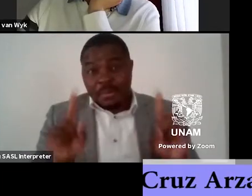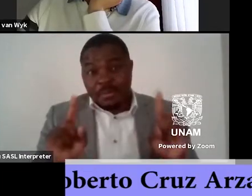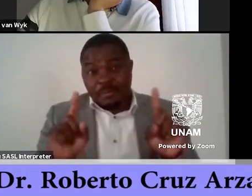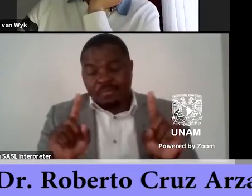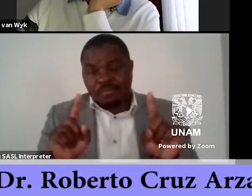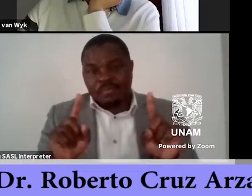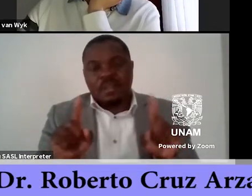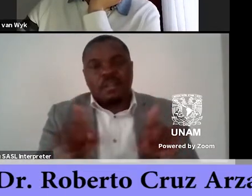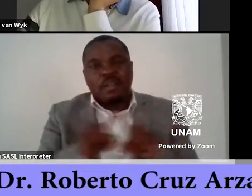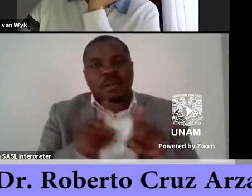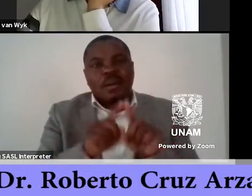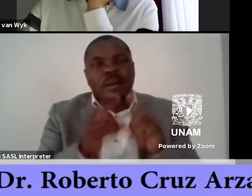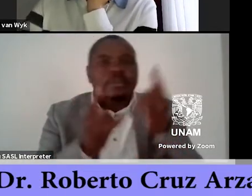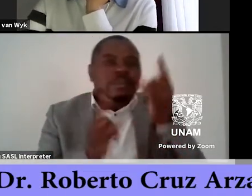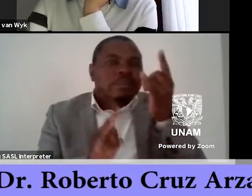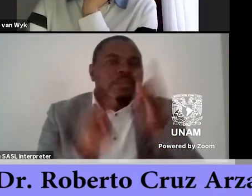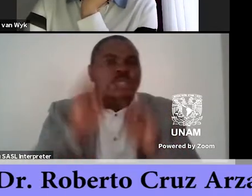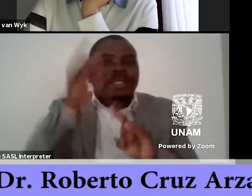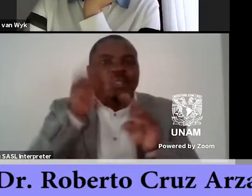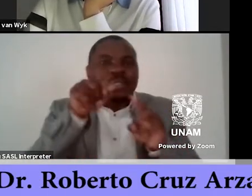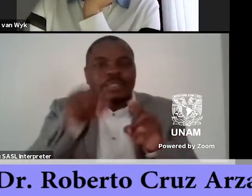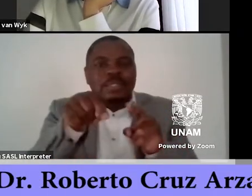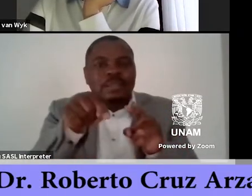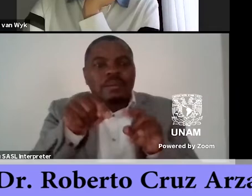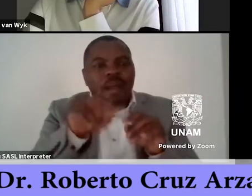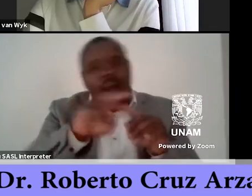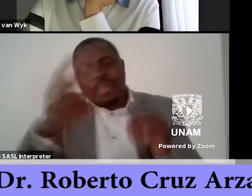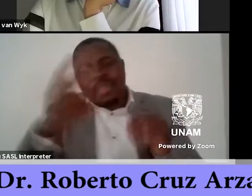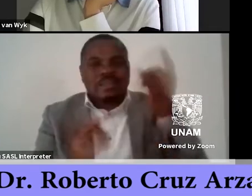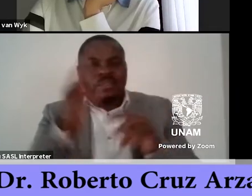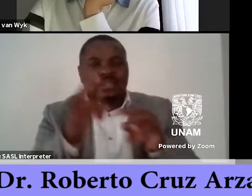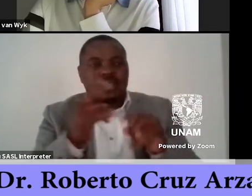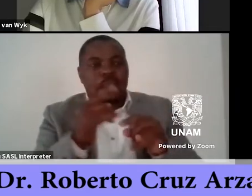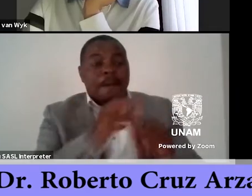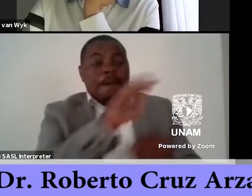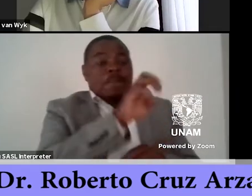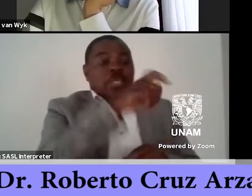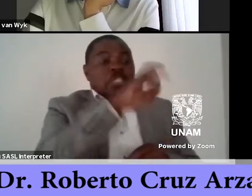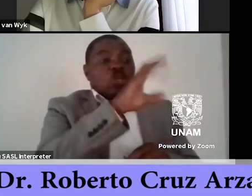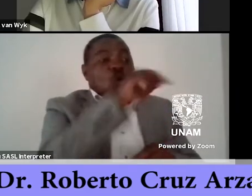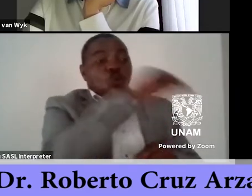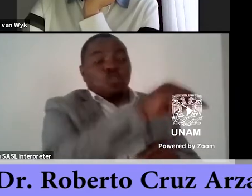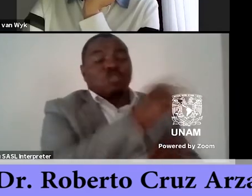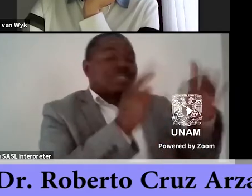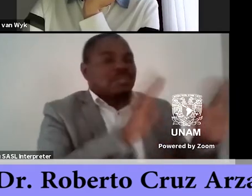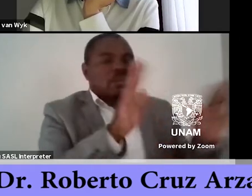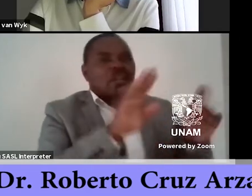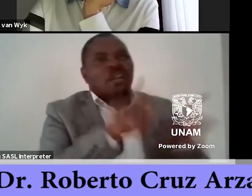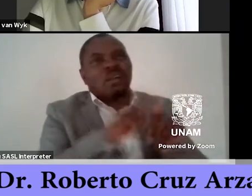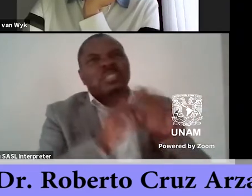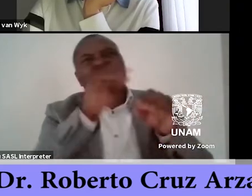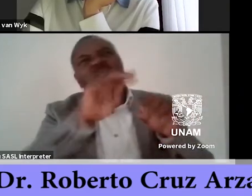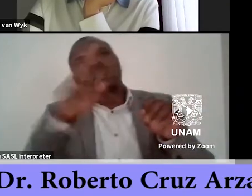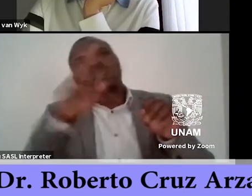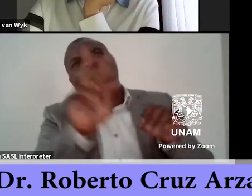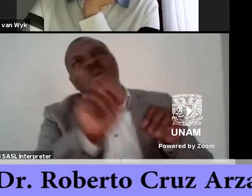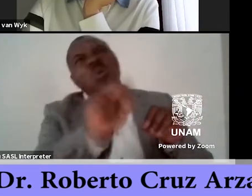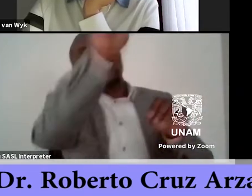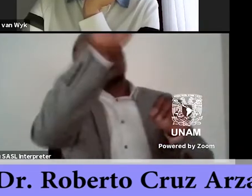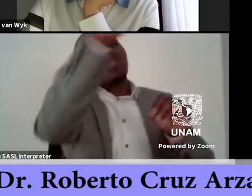cities that are not Mexico City cities in the north cities in the south with a lot of